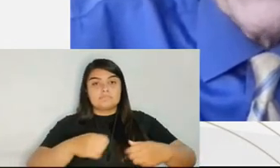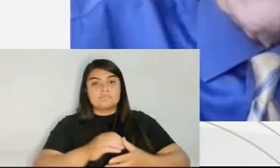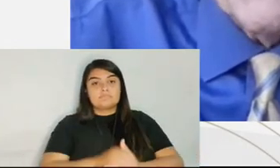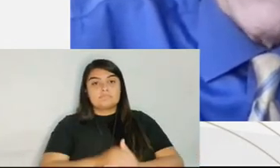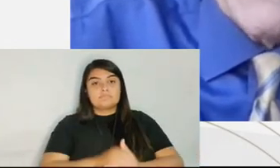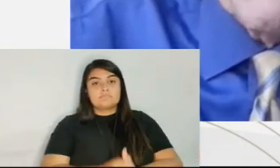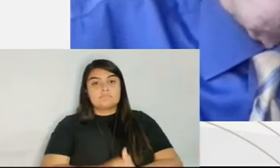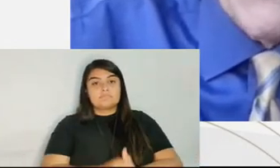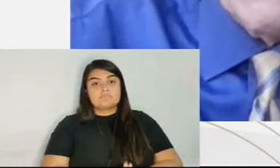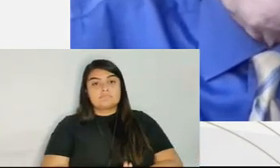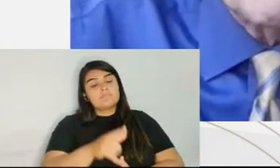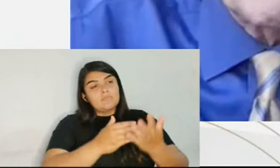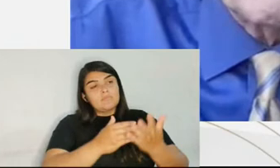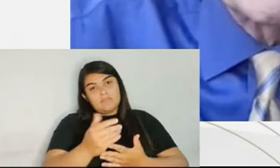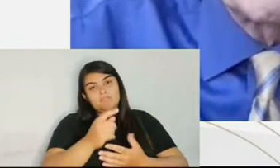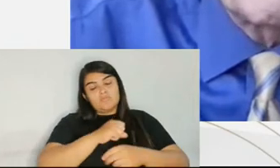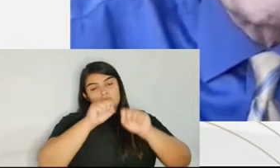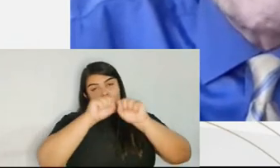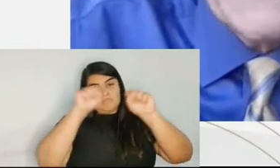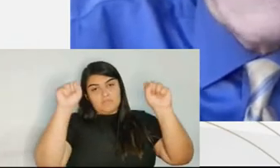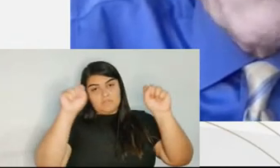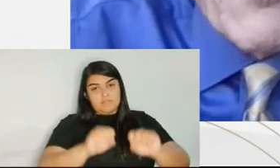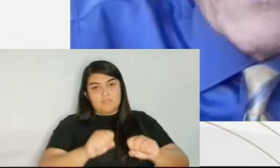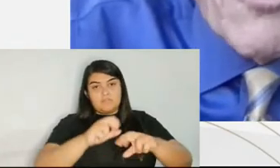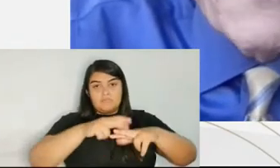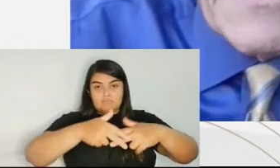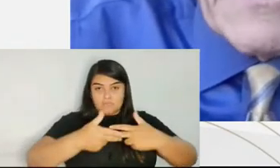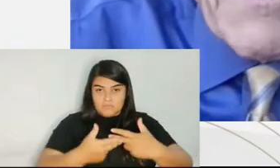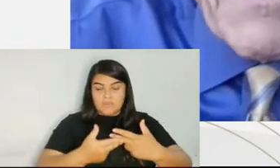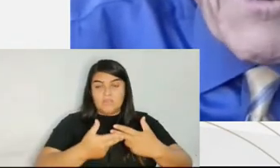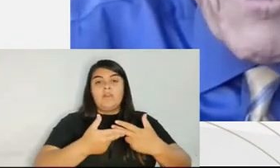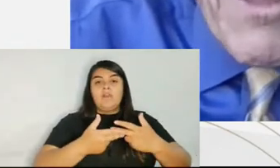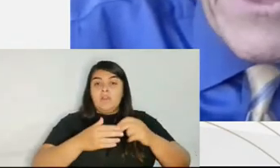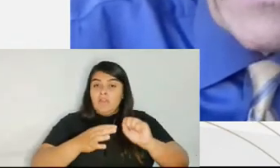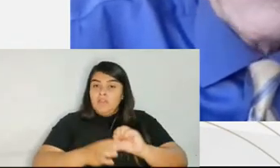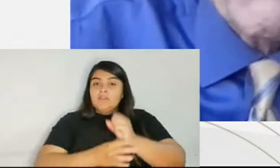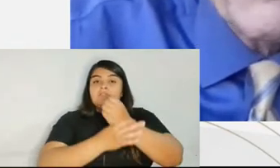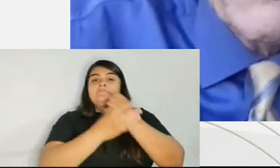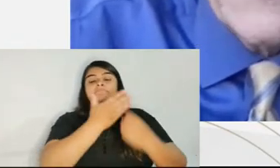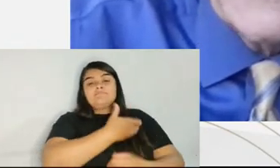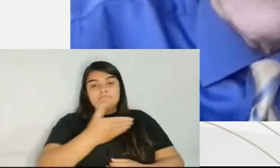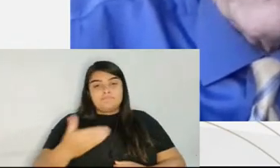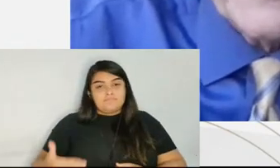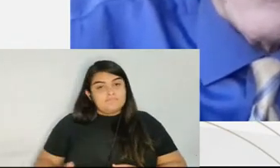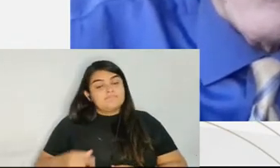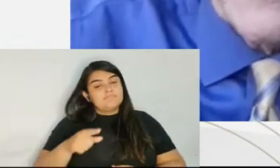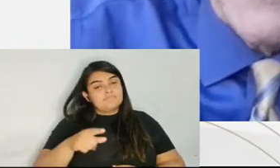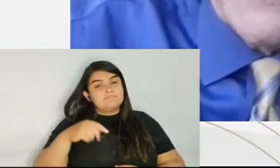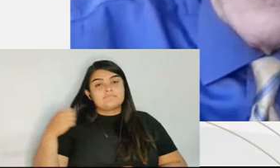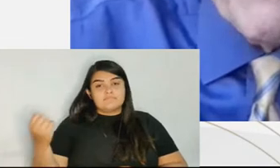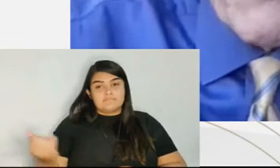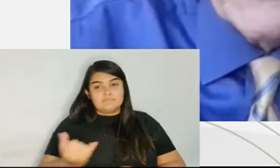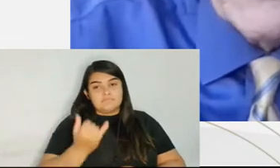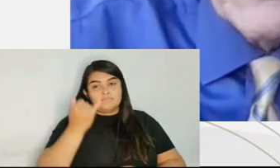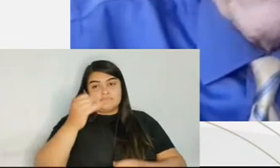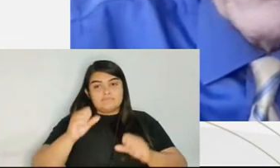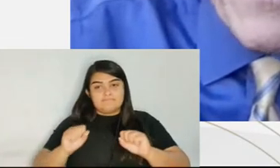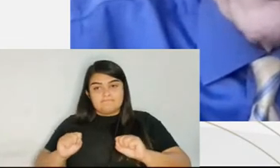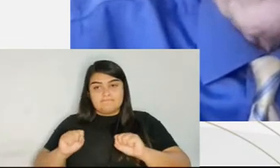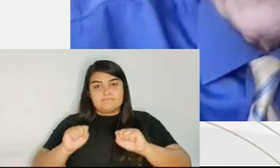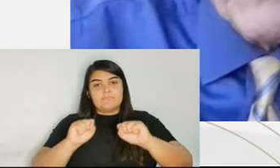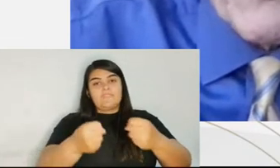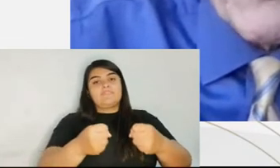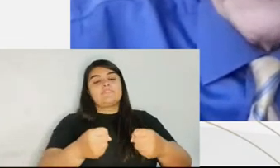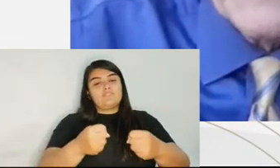economical by making their guilty clients plead guilty, and by reserving